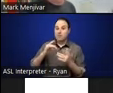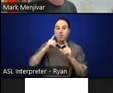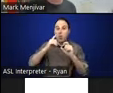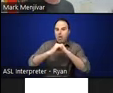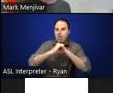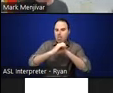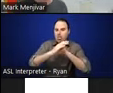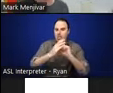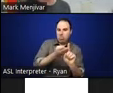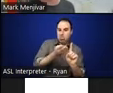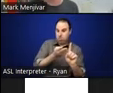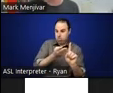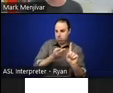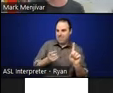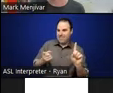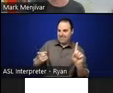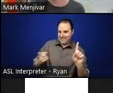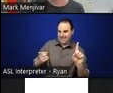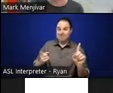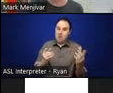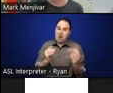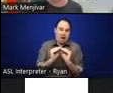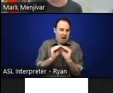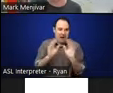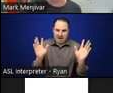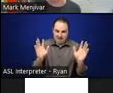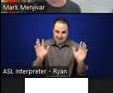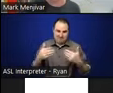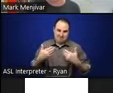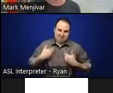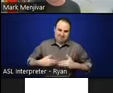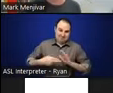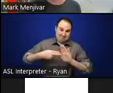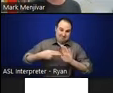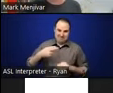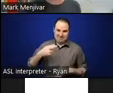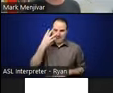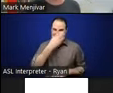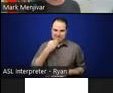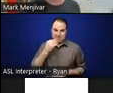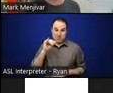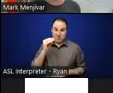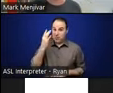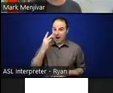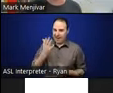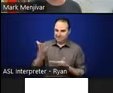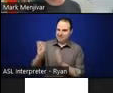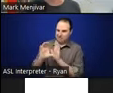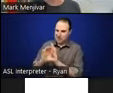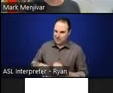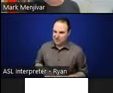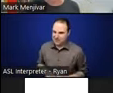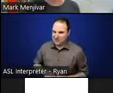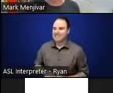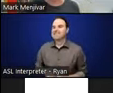said, I just, you know, some of those things. So we did a lot of translation inside of the book. After the funeral, what I ended up doing was